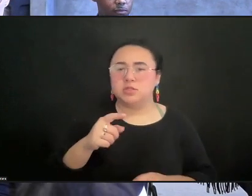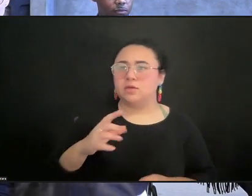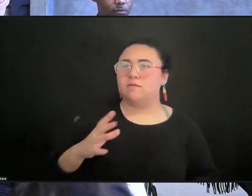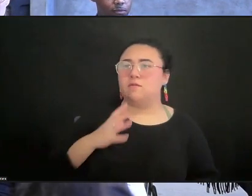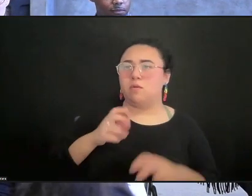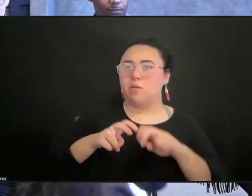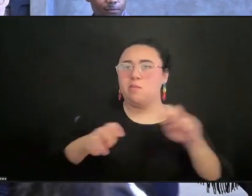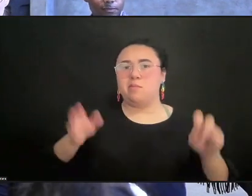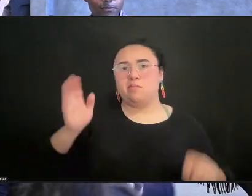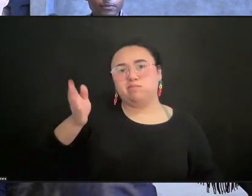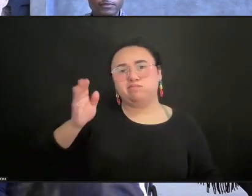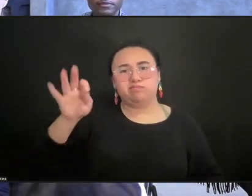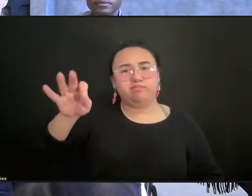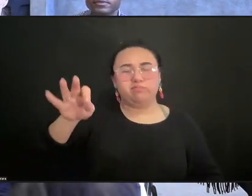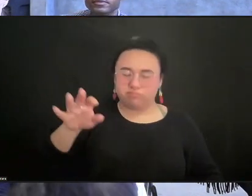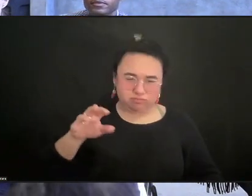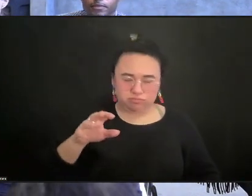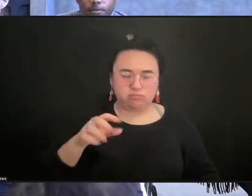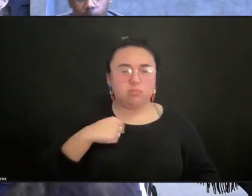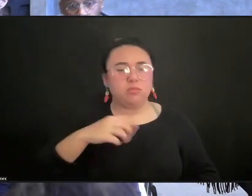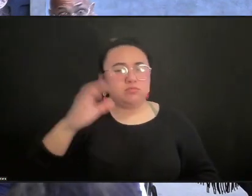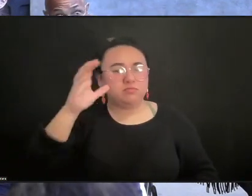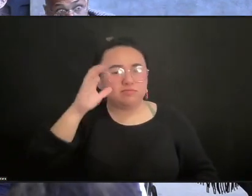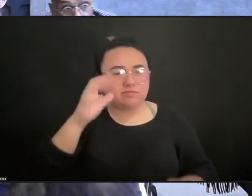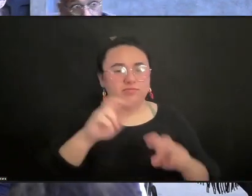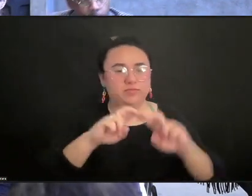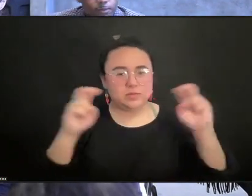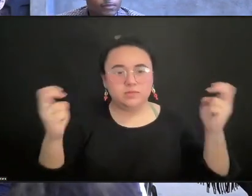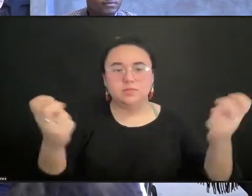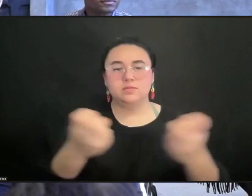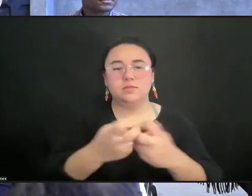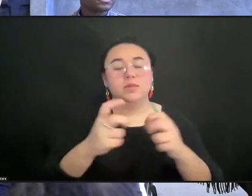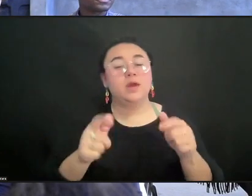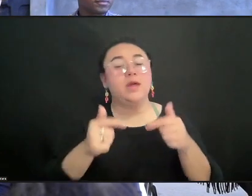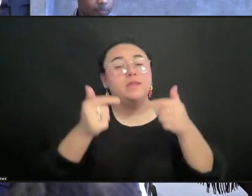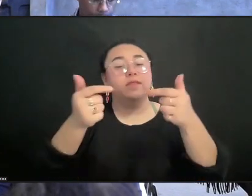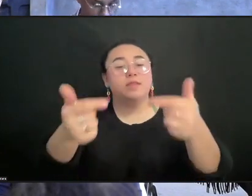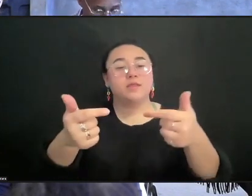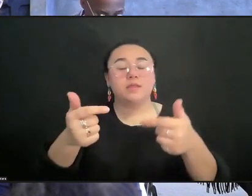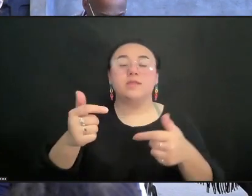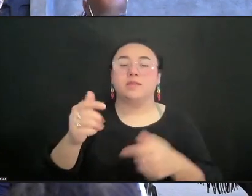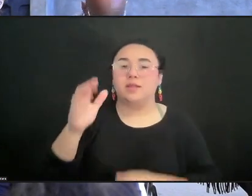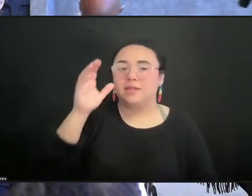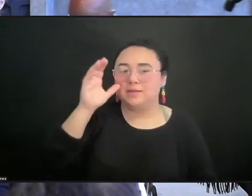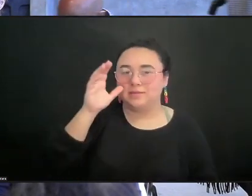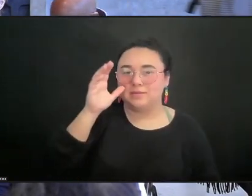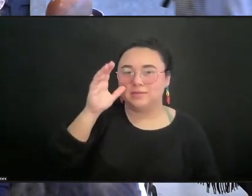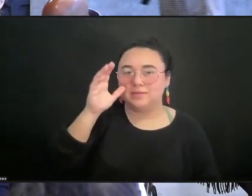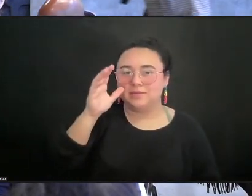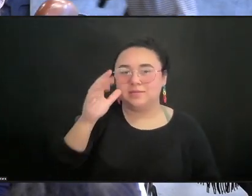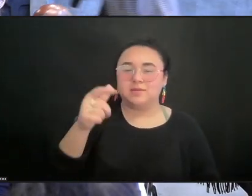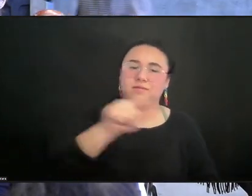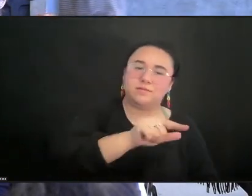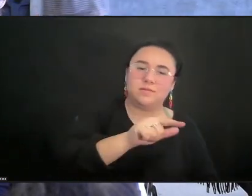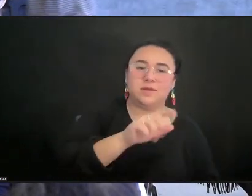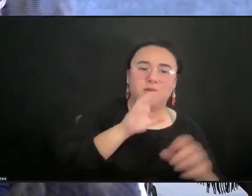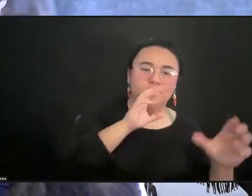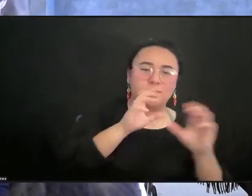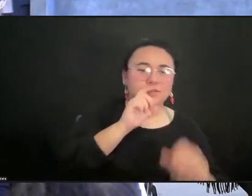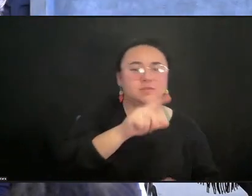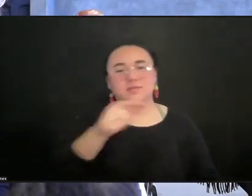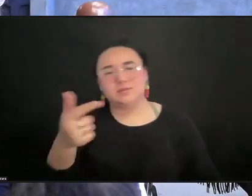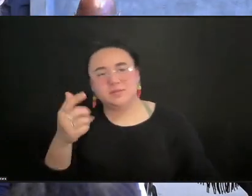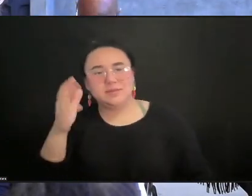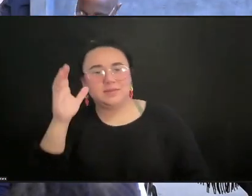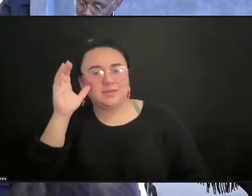conversation circle and then opening it up from contributions from the listening circle. We ask everyone to